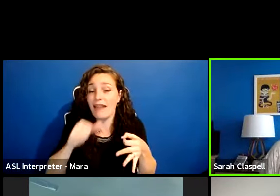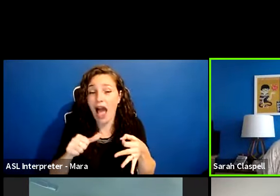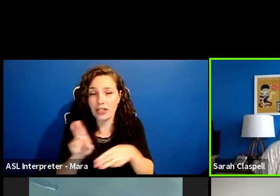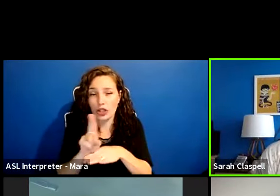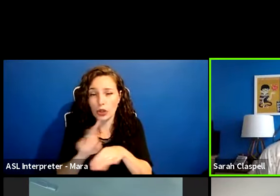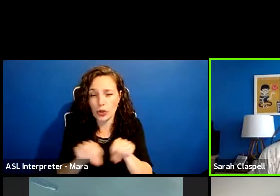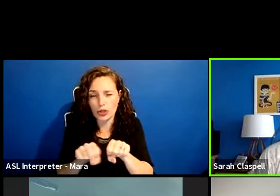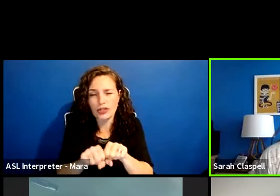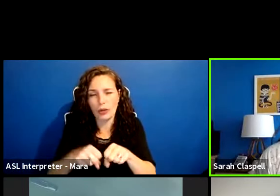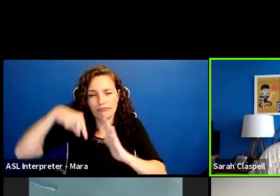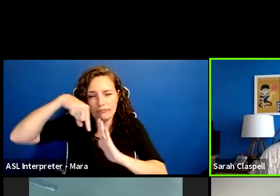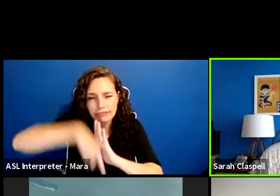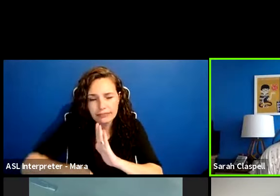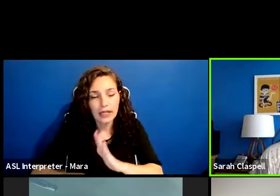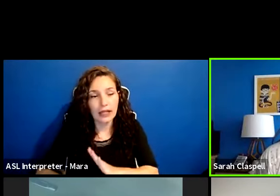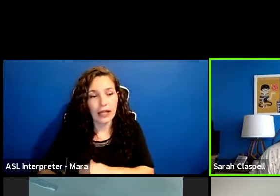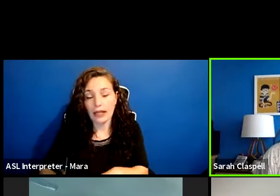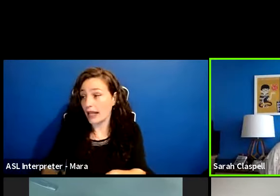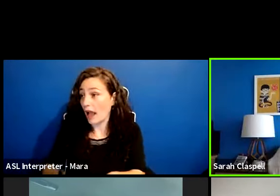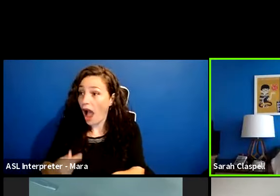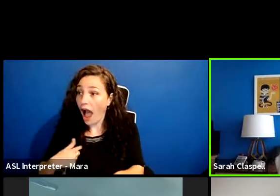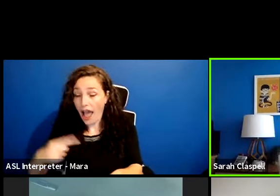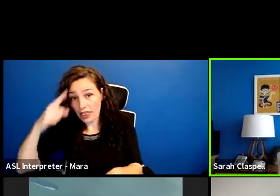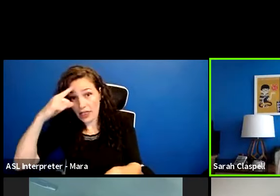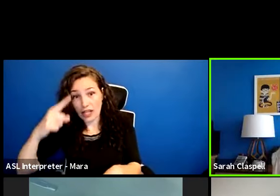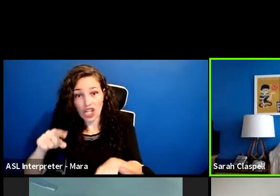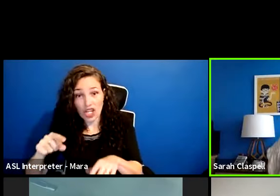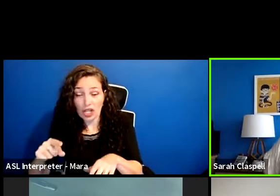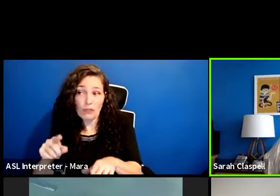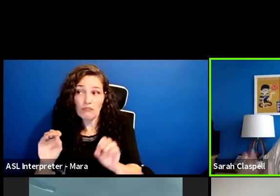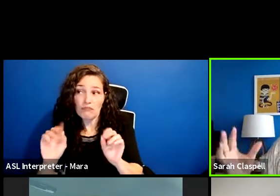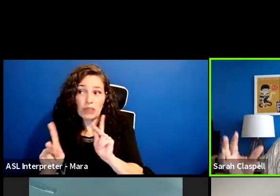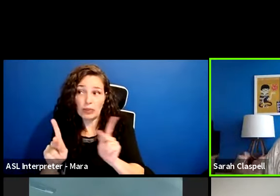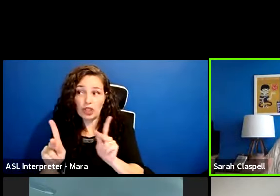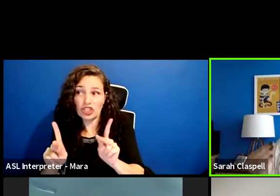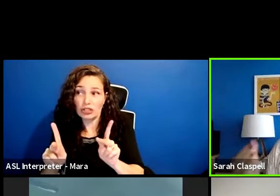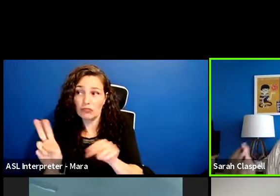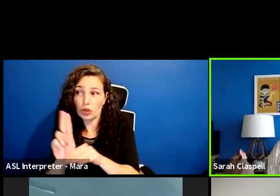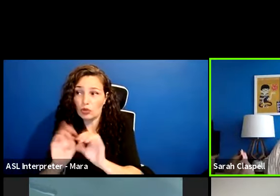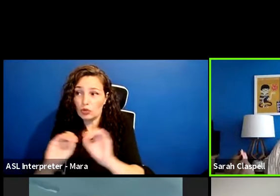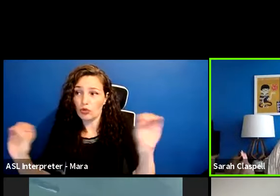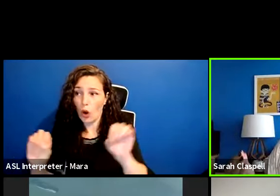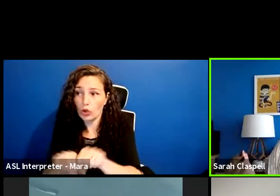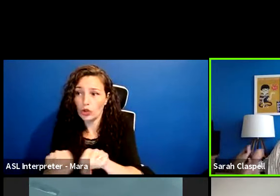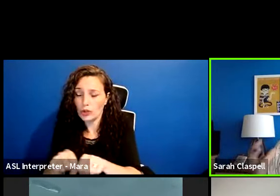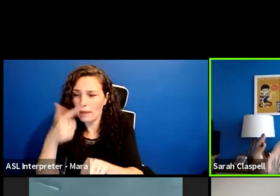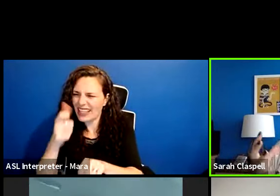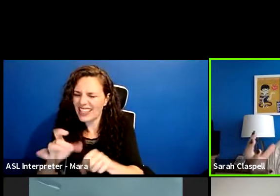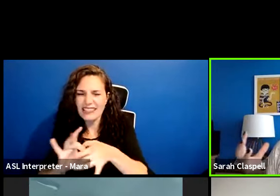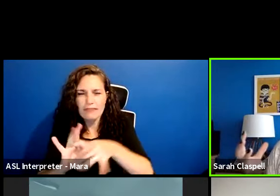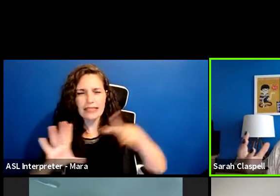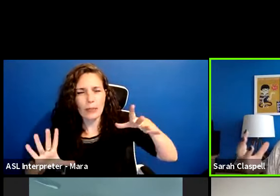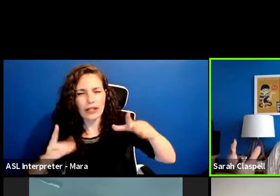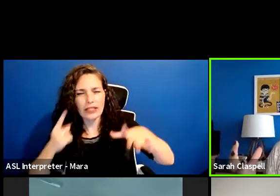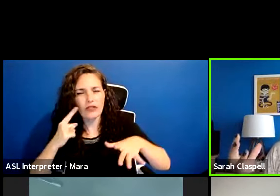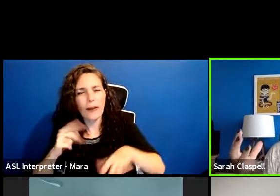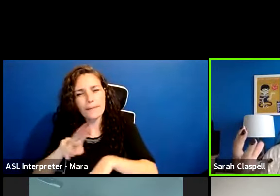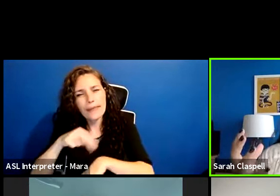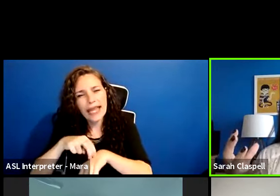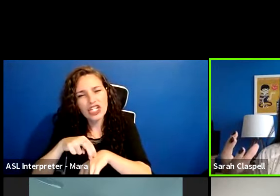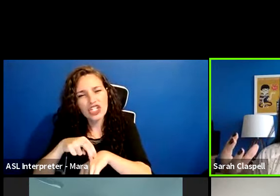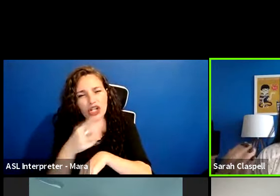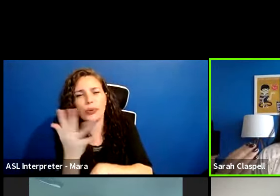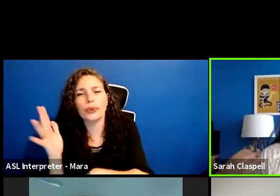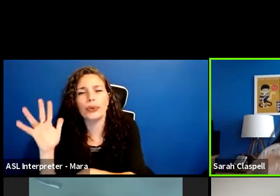justification would be, yeah, I think people shouldn't wear shoes because shoes separate you from nature and we should be in touch